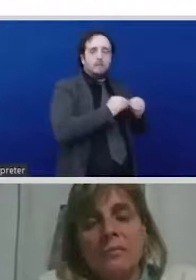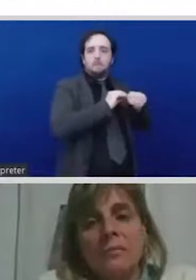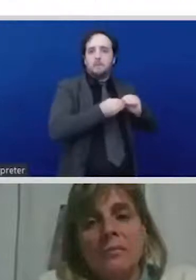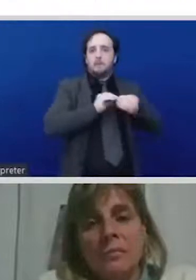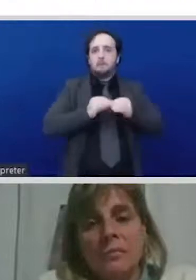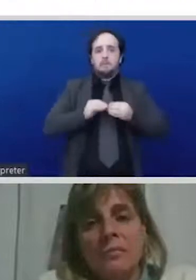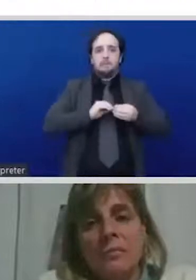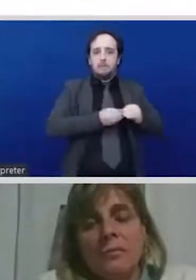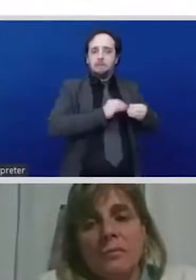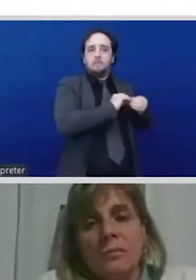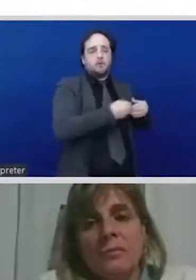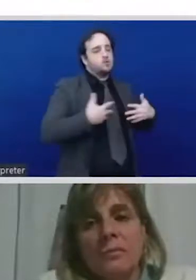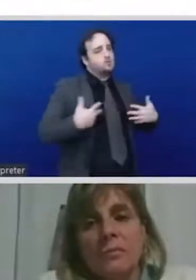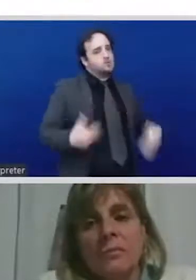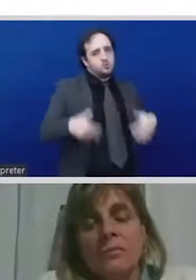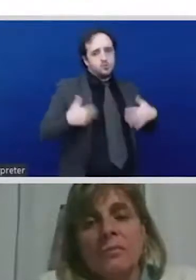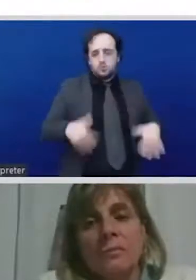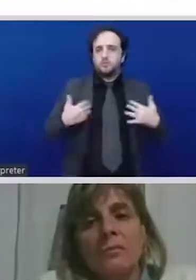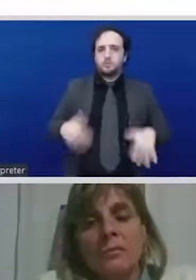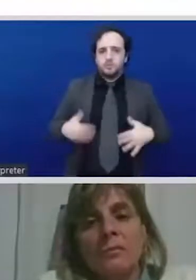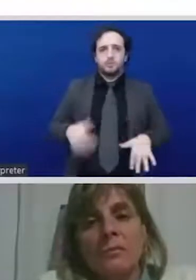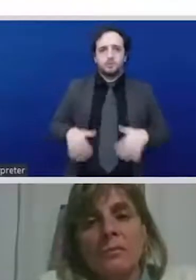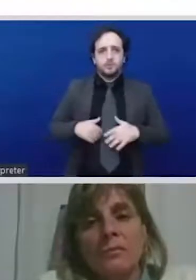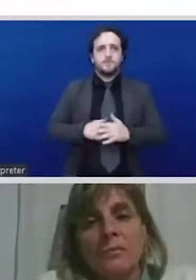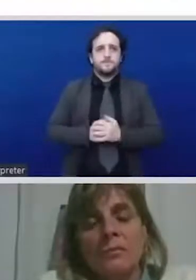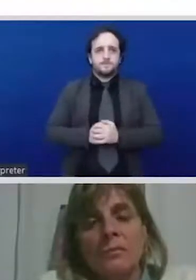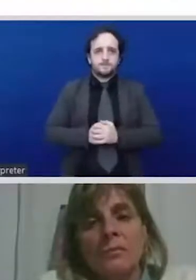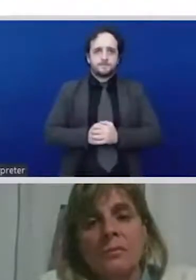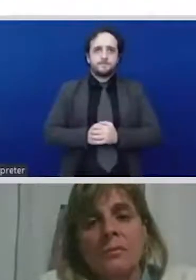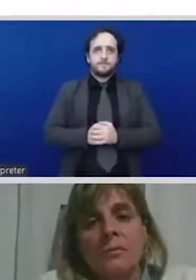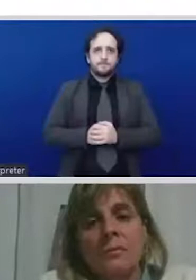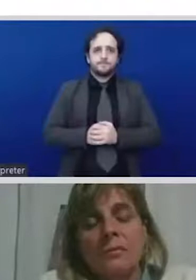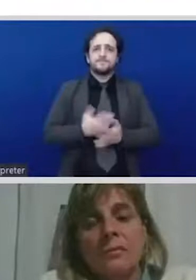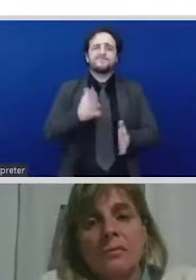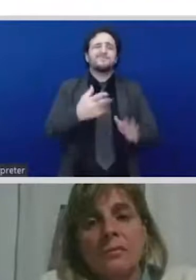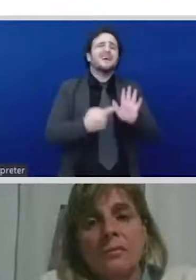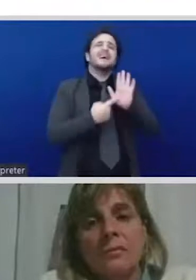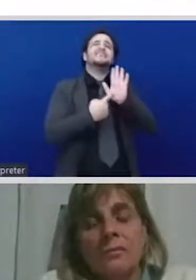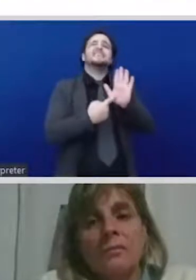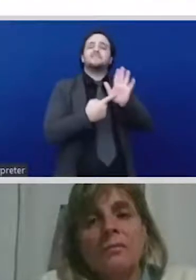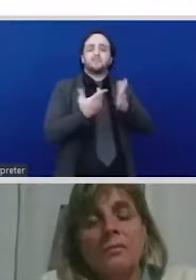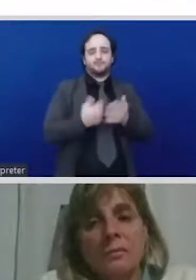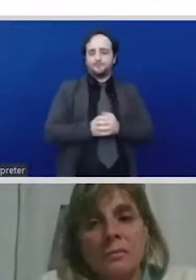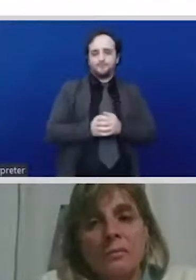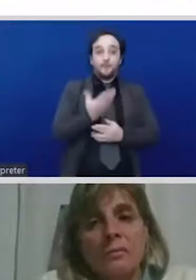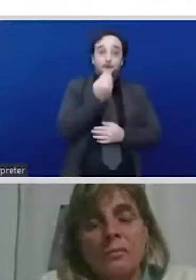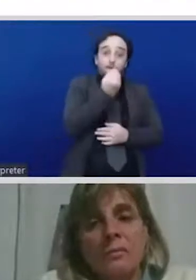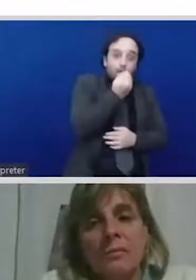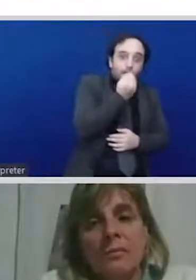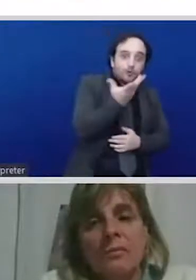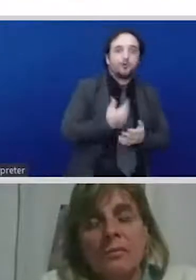we cultivate produce distribute our food the unsustainability in the patterns of production and consumption